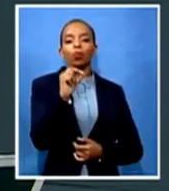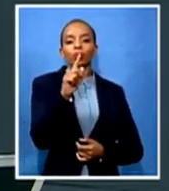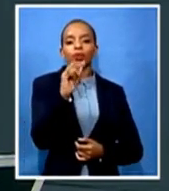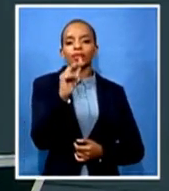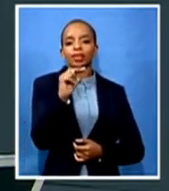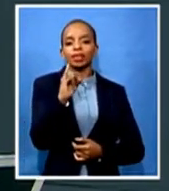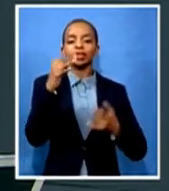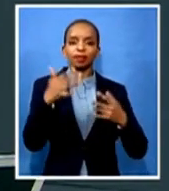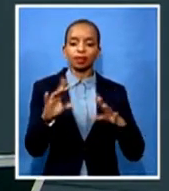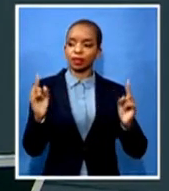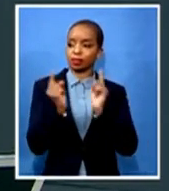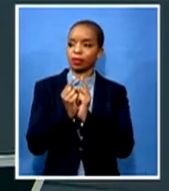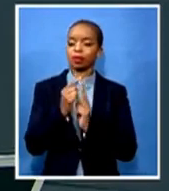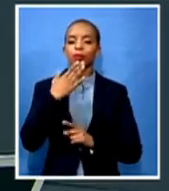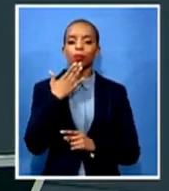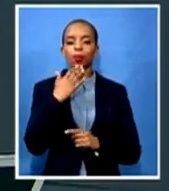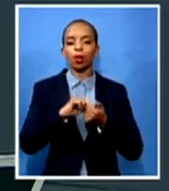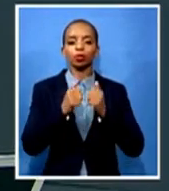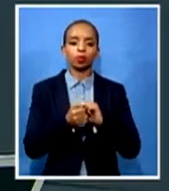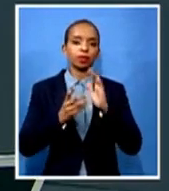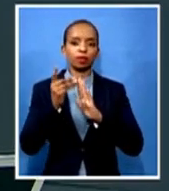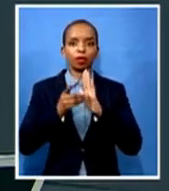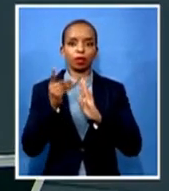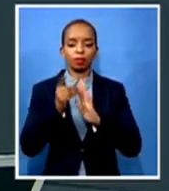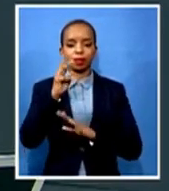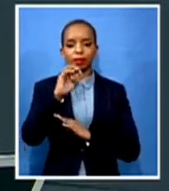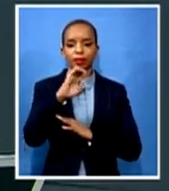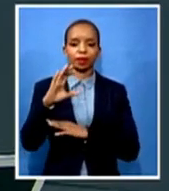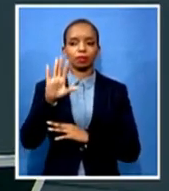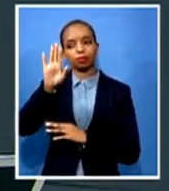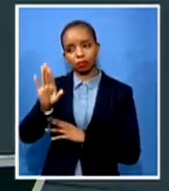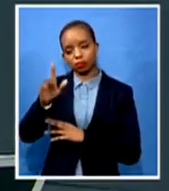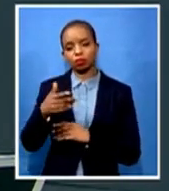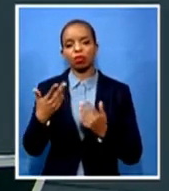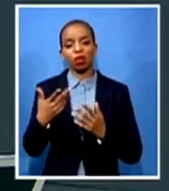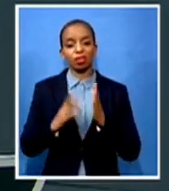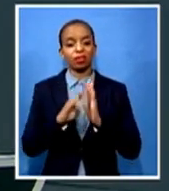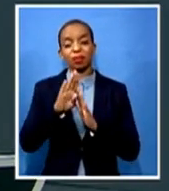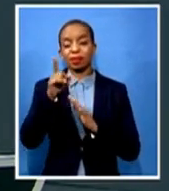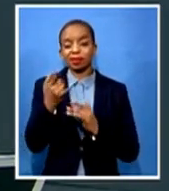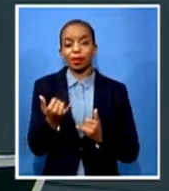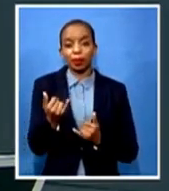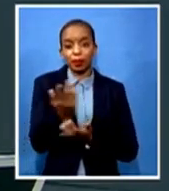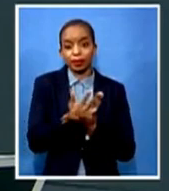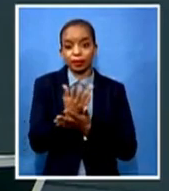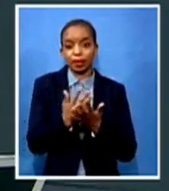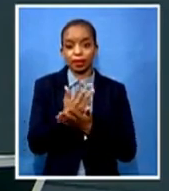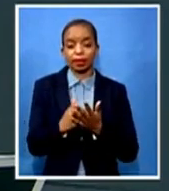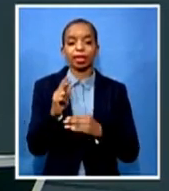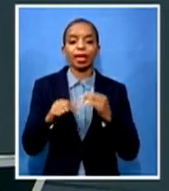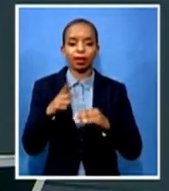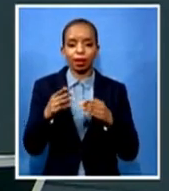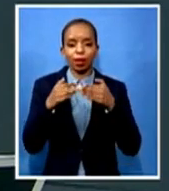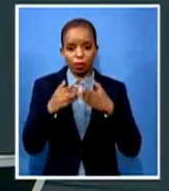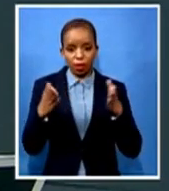as transformation within the province. This will also, well, they'll also discuss the reopening of the Makaya Antini Academy near